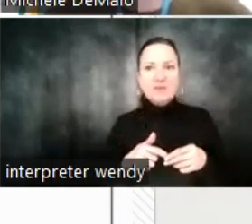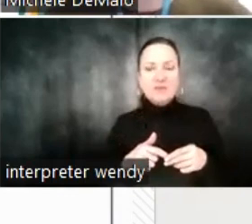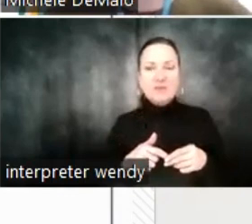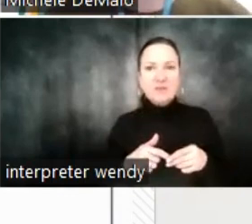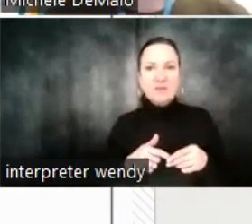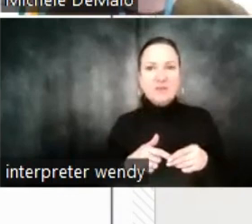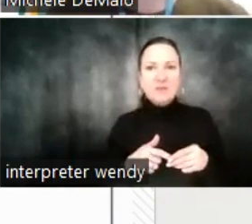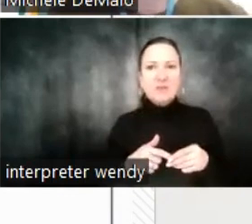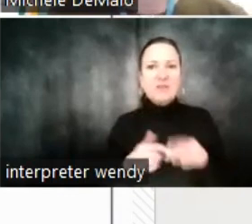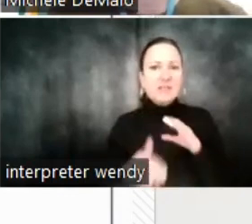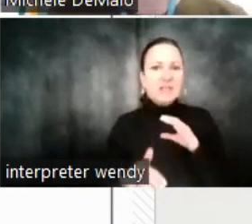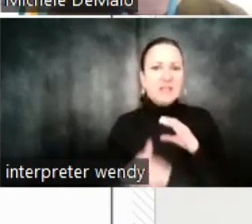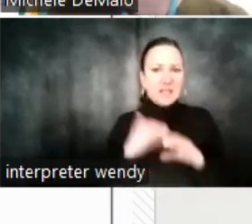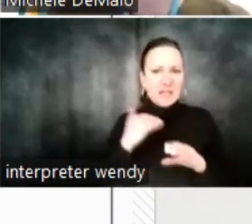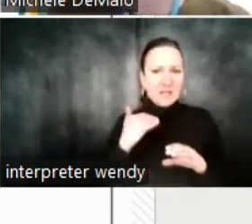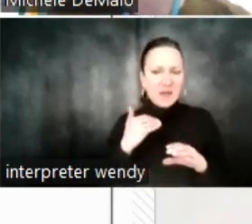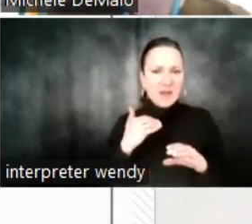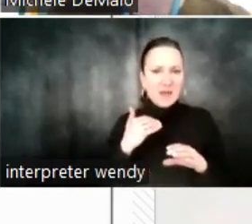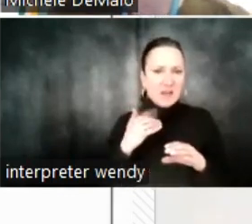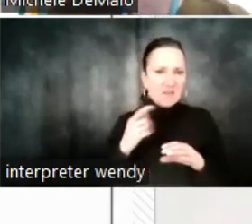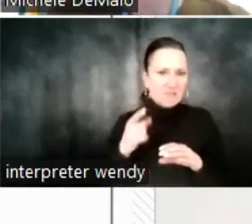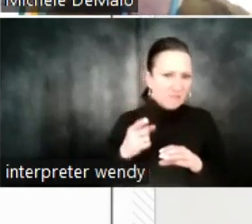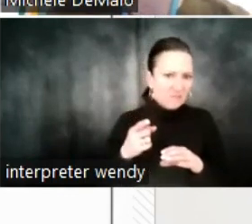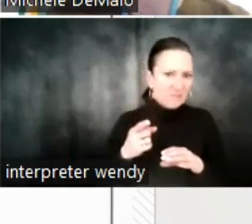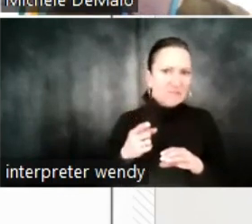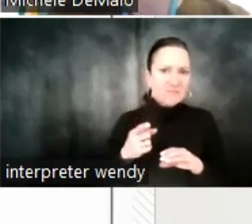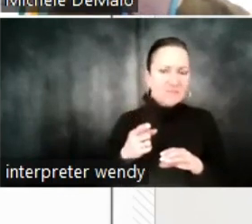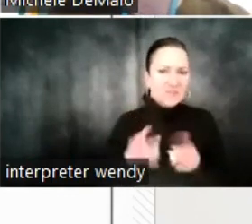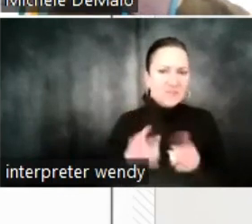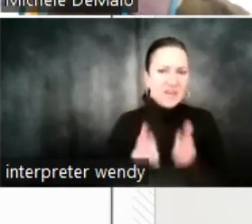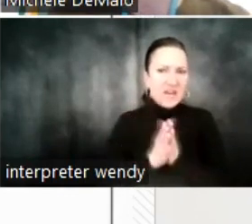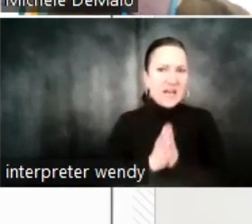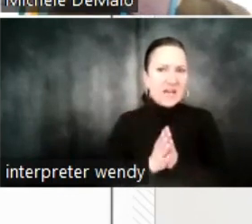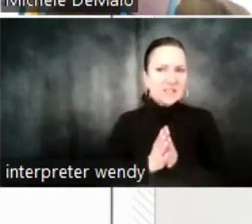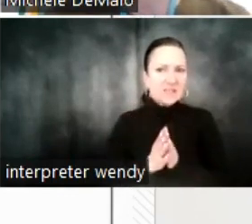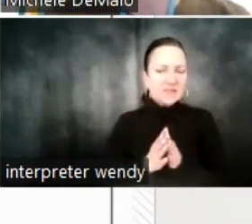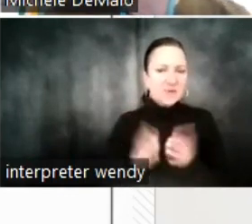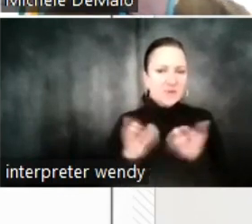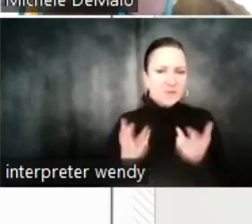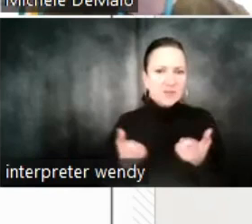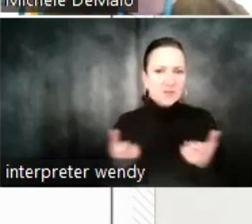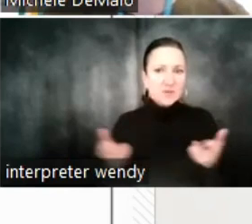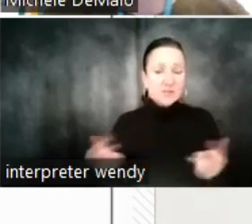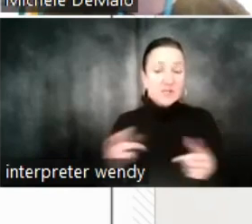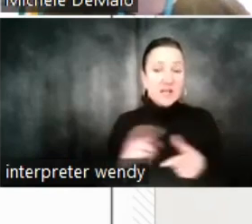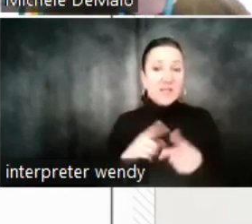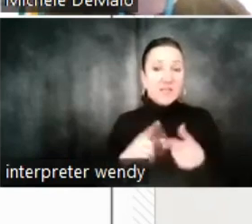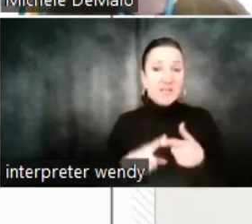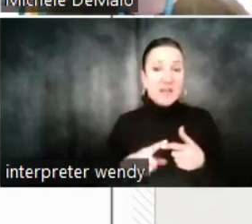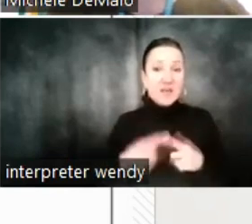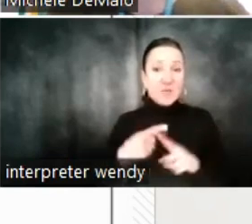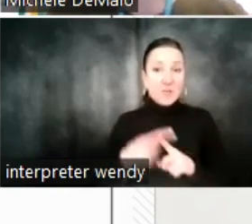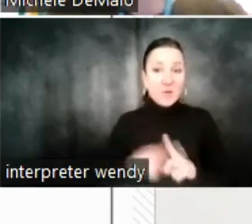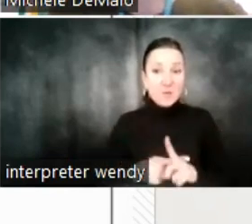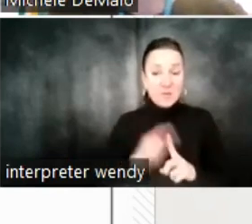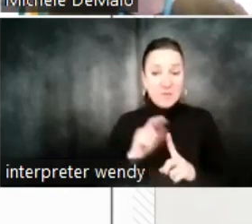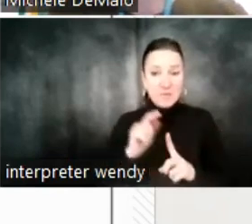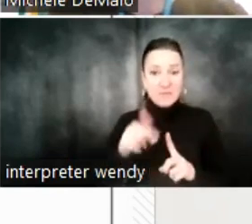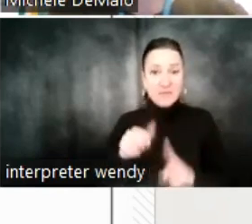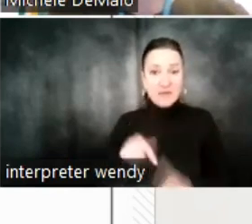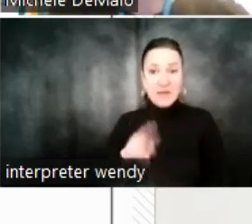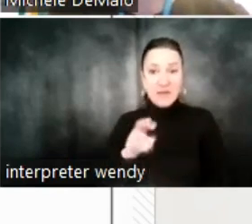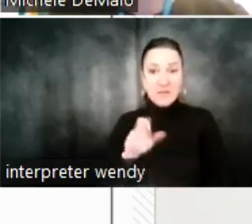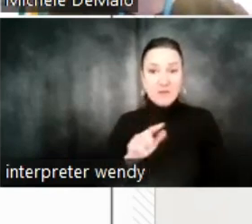send us an email to the email on the screen. Also, in a month, we'll have another great session. We're talking about the